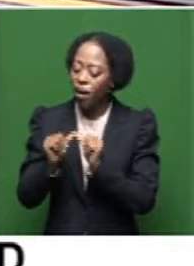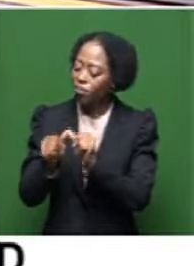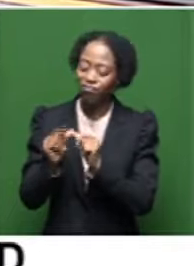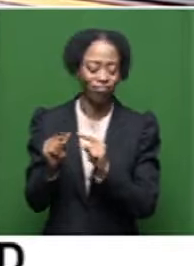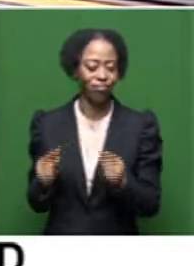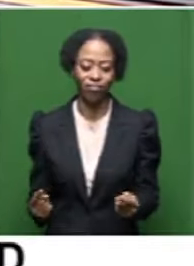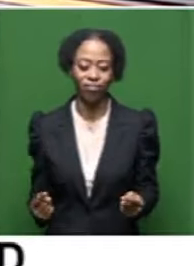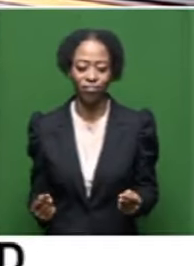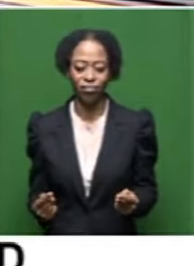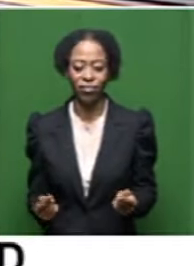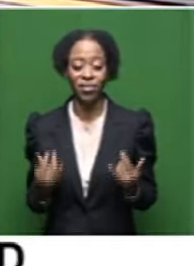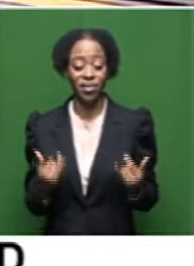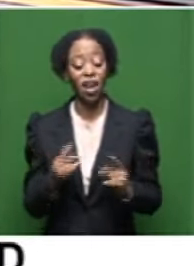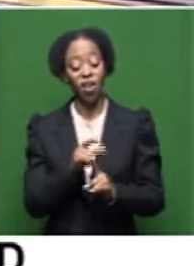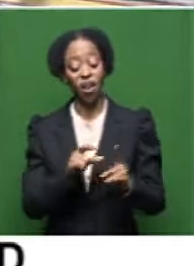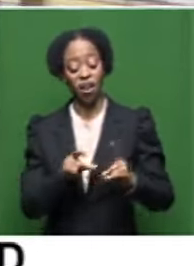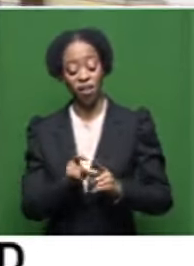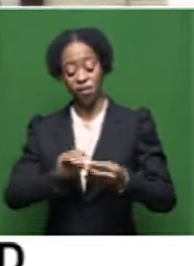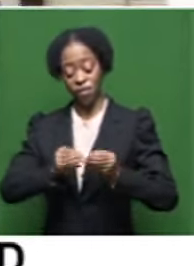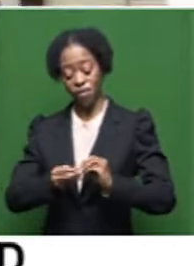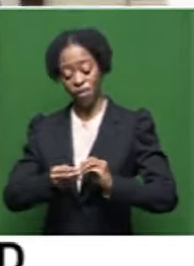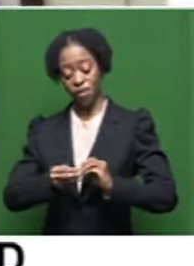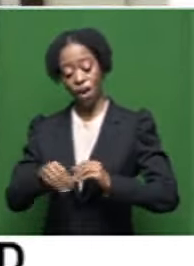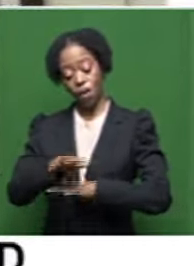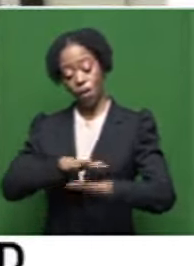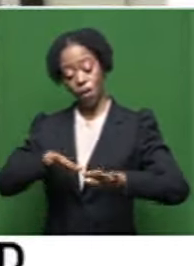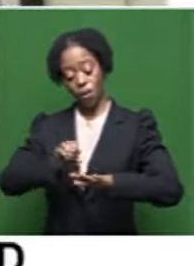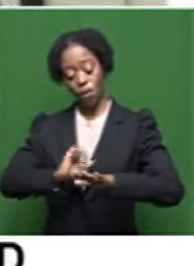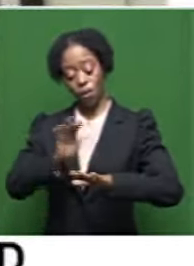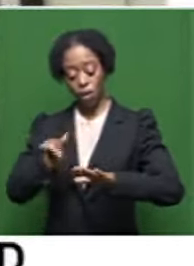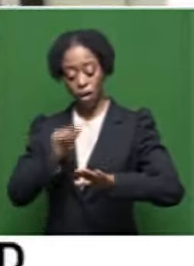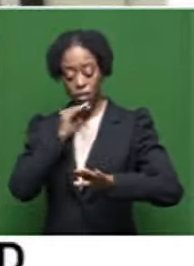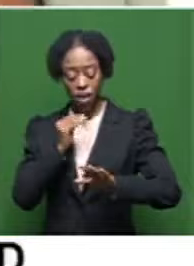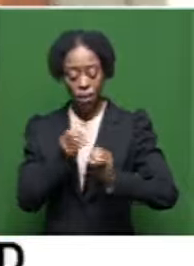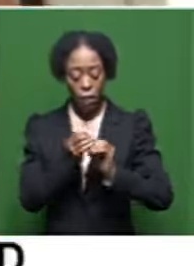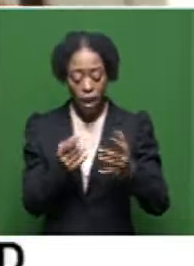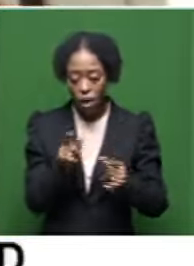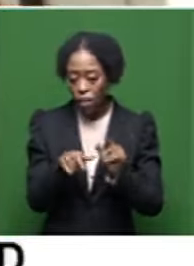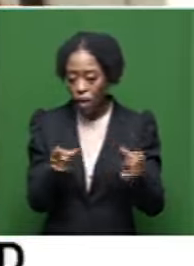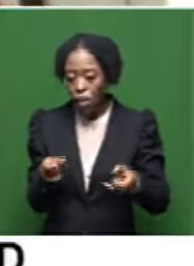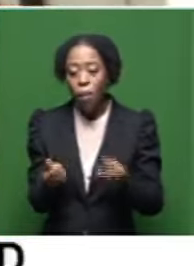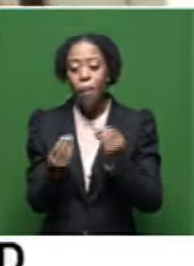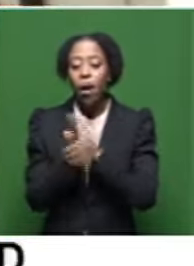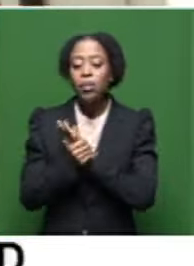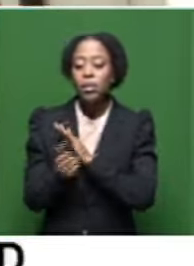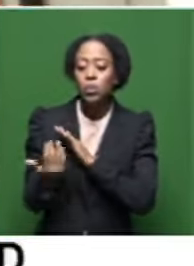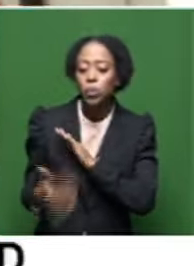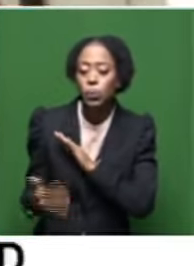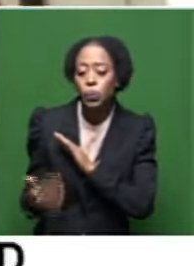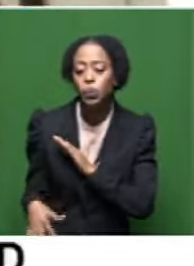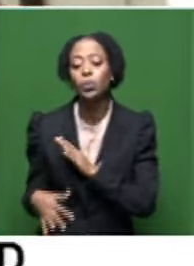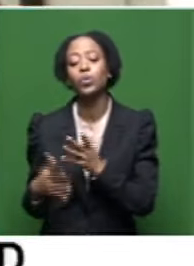them. The creative and cultural conditions in South Africa give birth to incredible creative talent, to